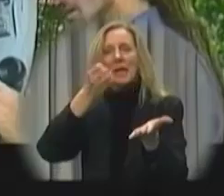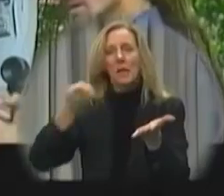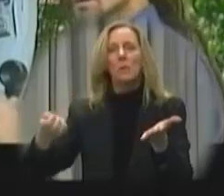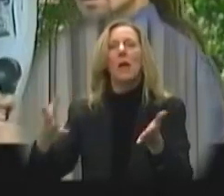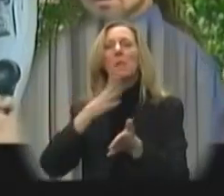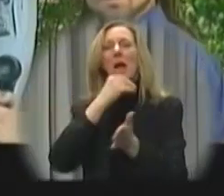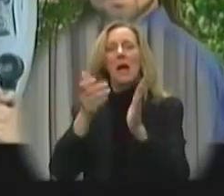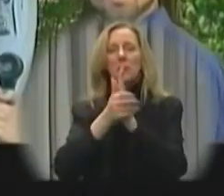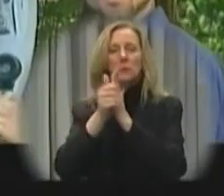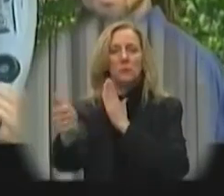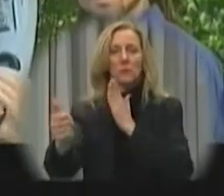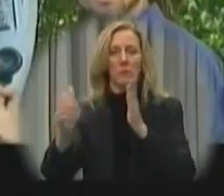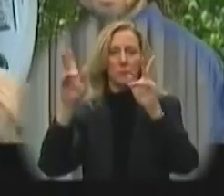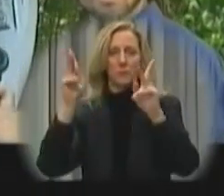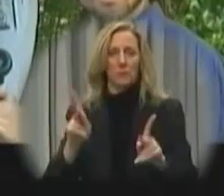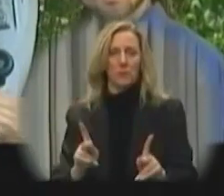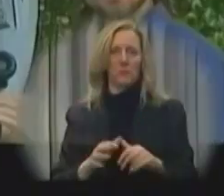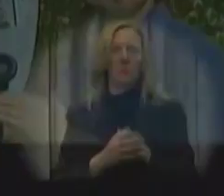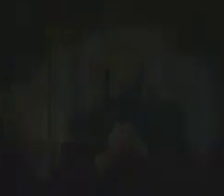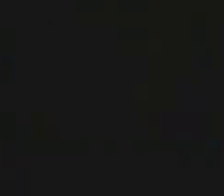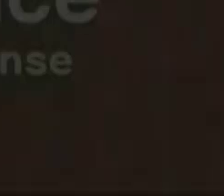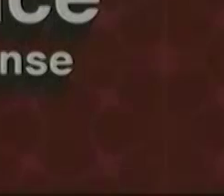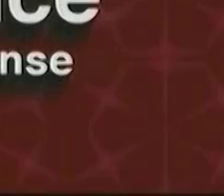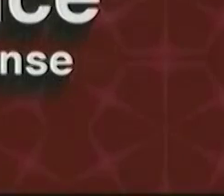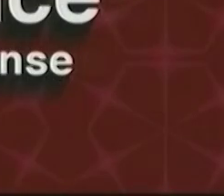equipment and medically trained personnel.